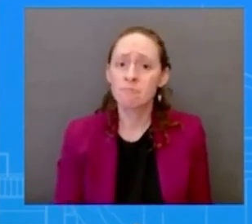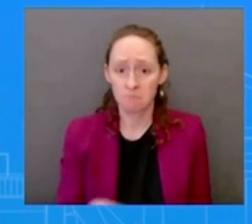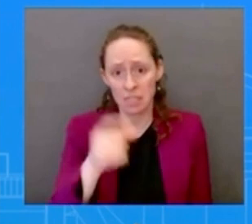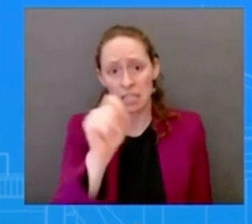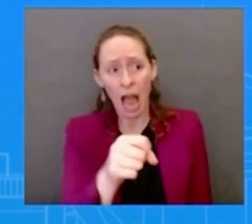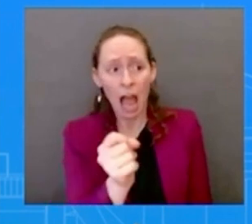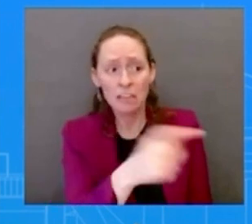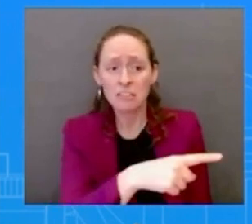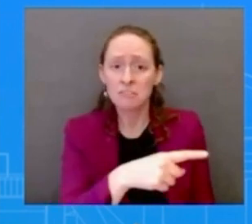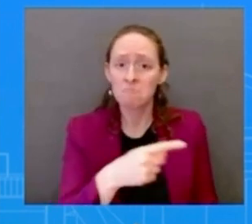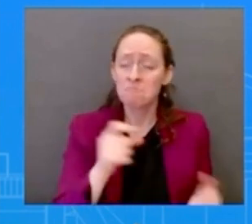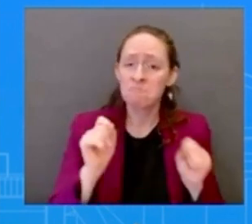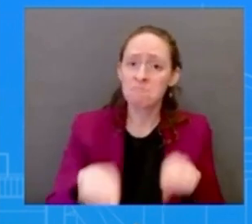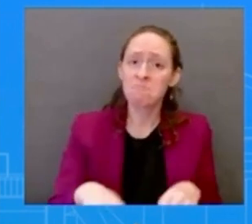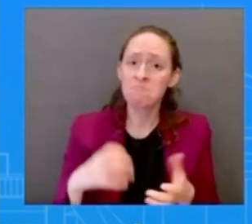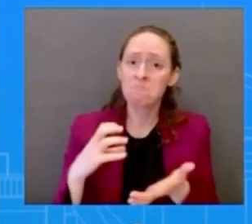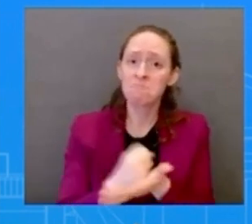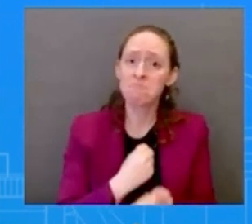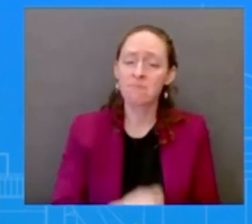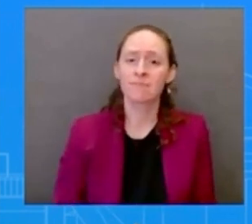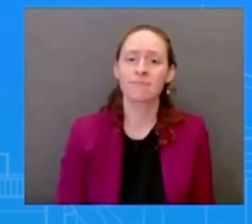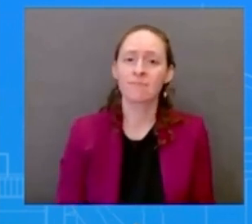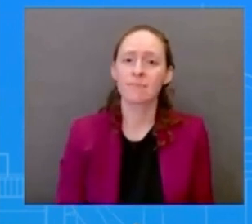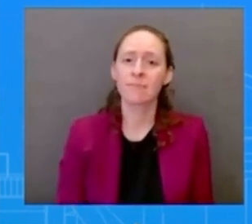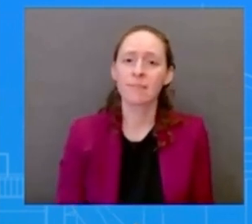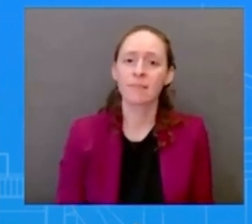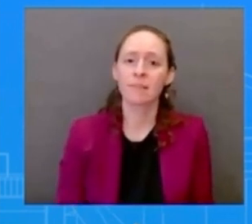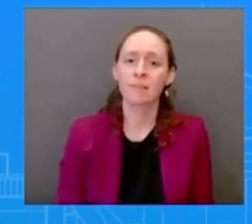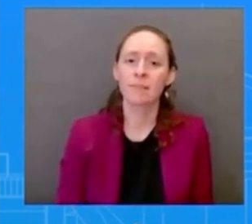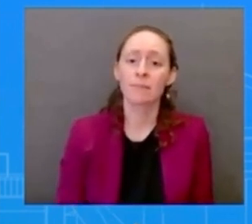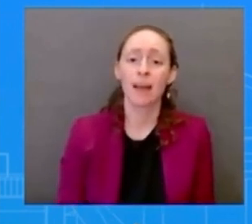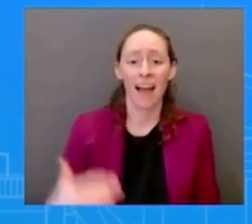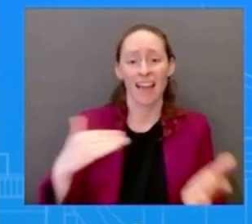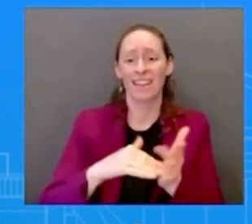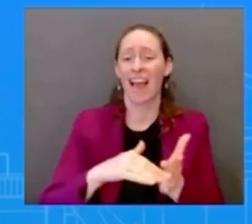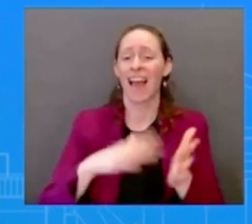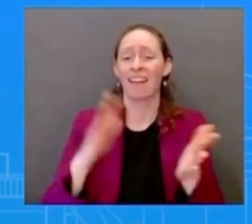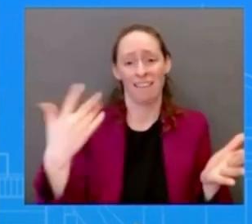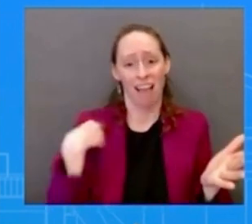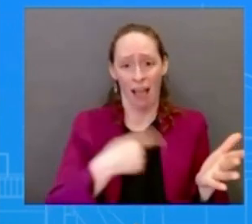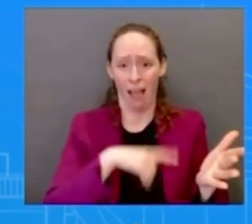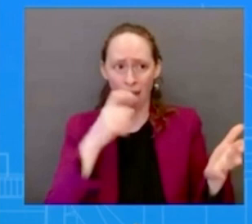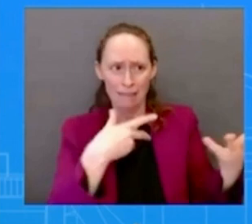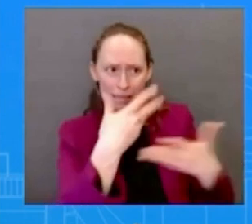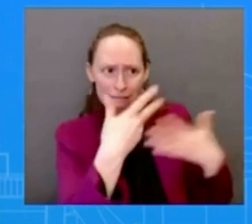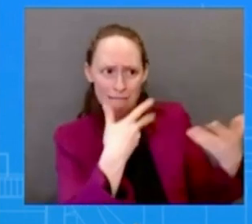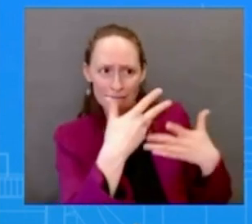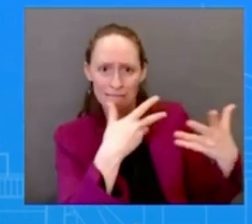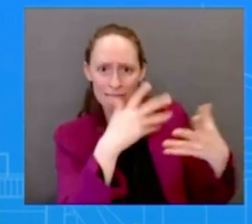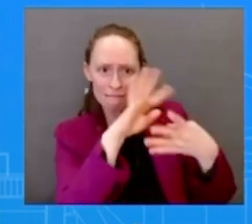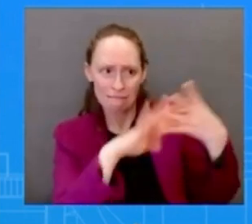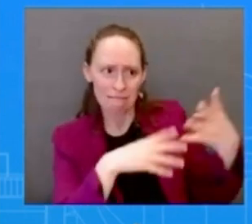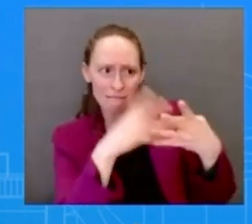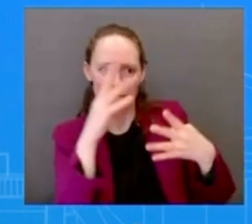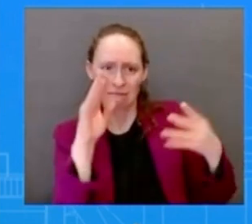that is visiting the white house on that day but again this is coordinated that's not true he has he's answered